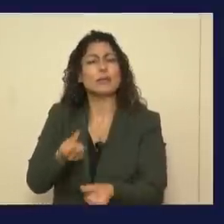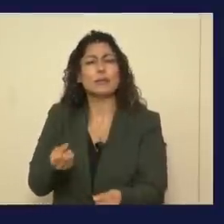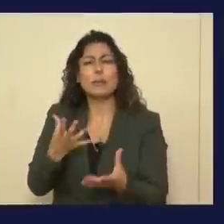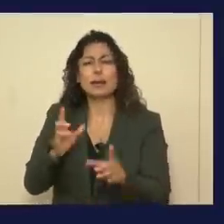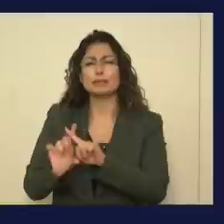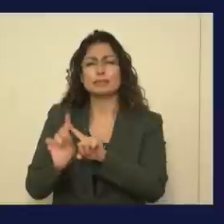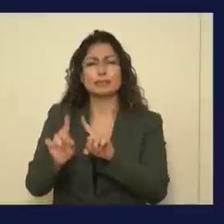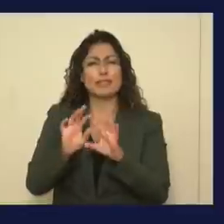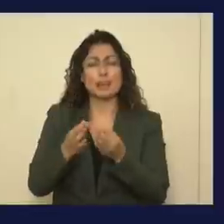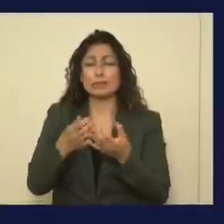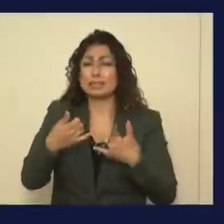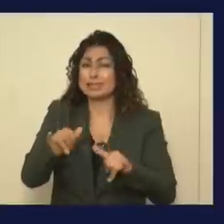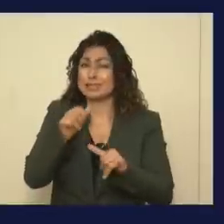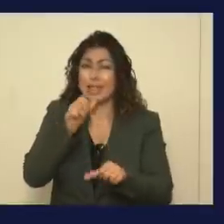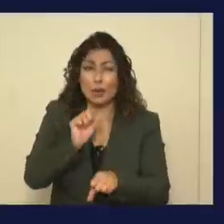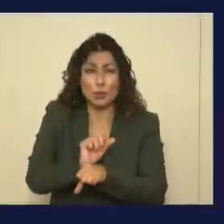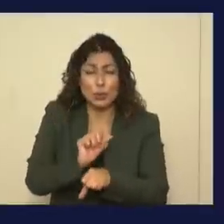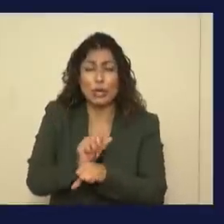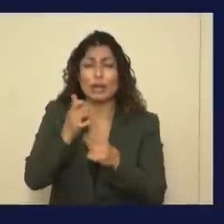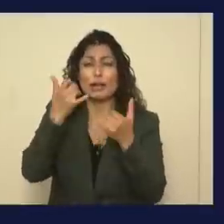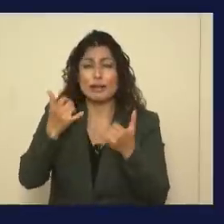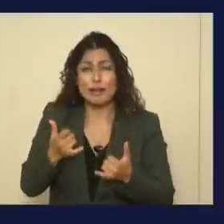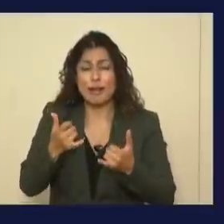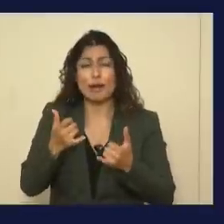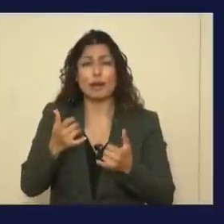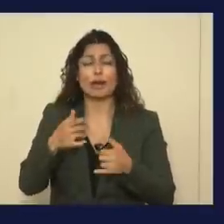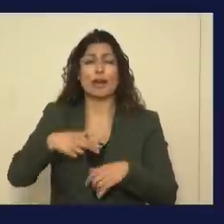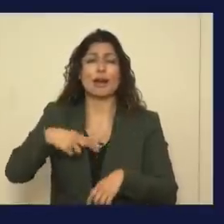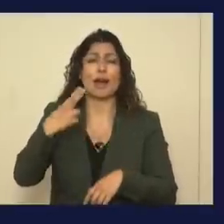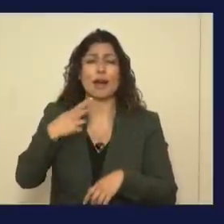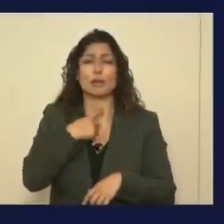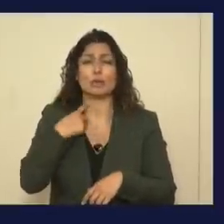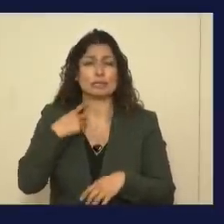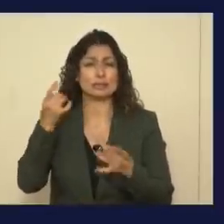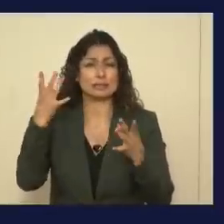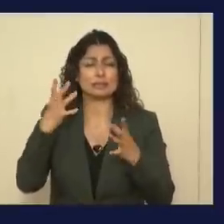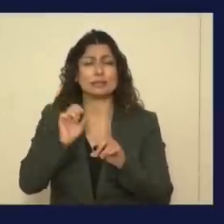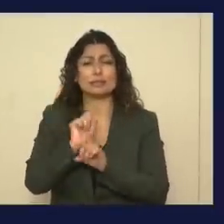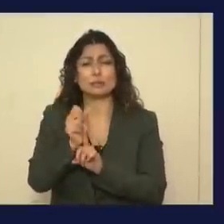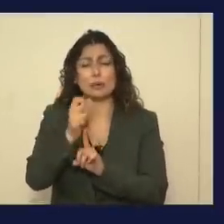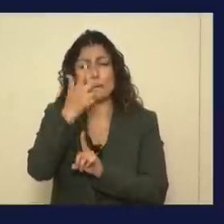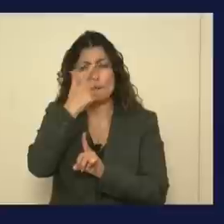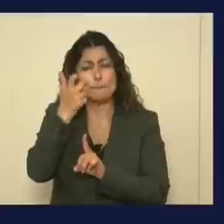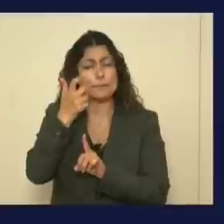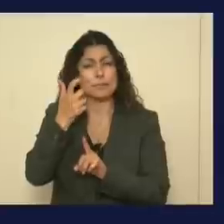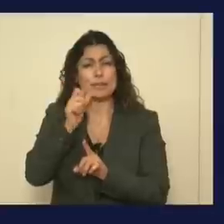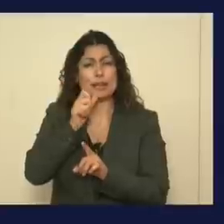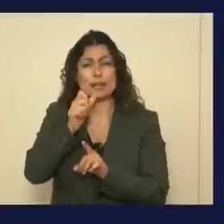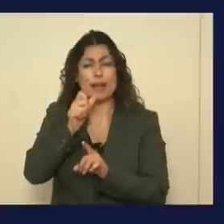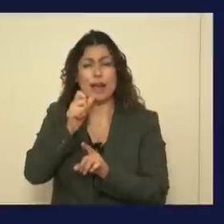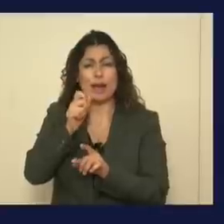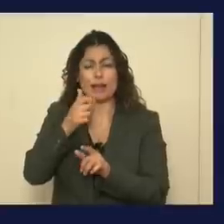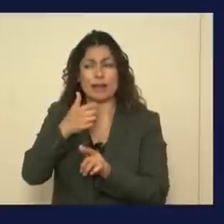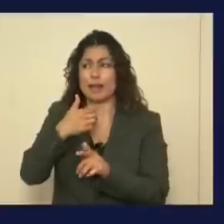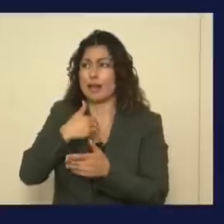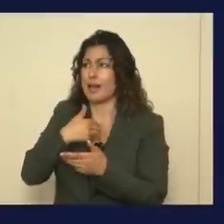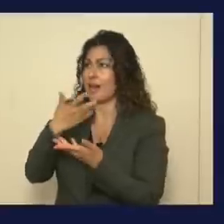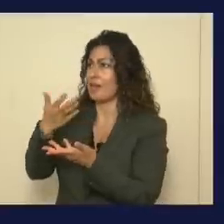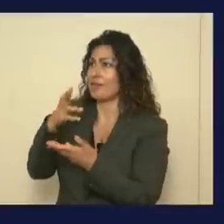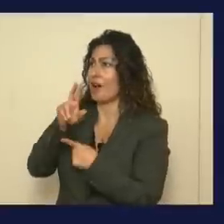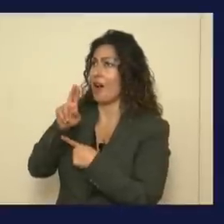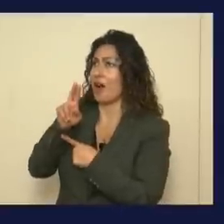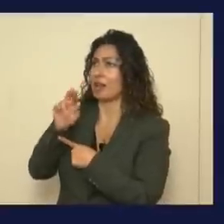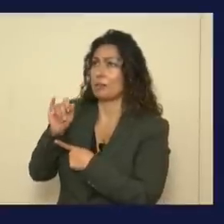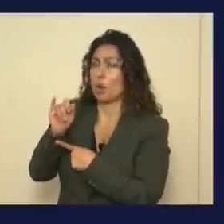families who are still not working, who now are in high-risk situations because of the lack of an unemployment fix